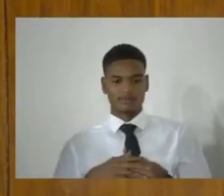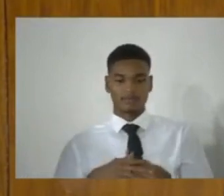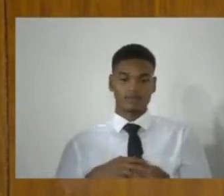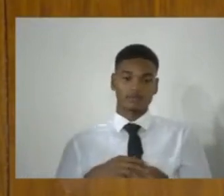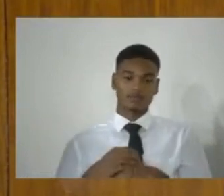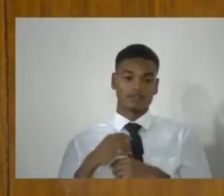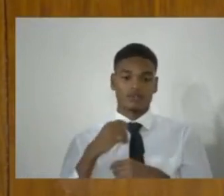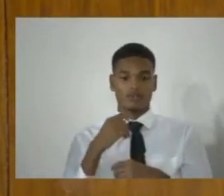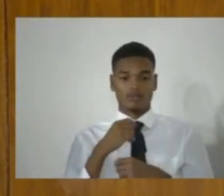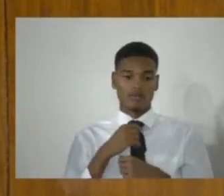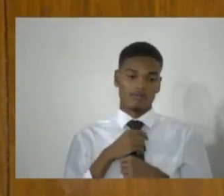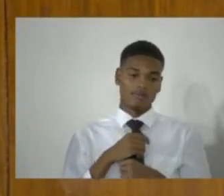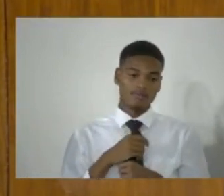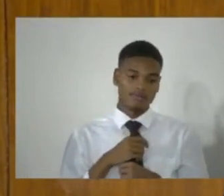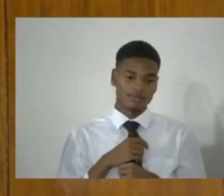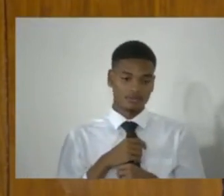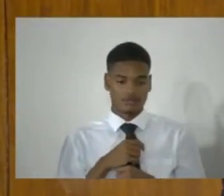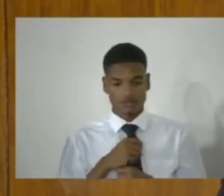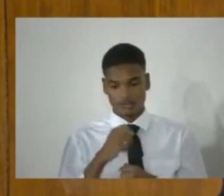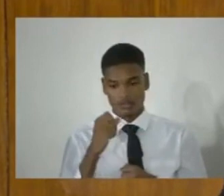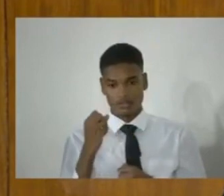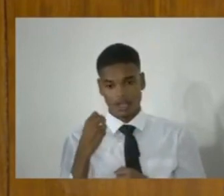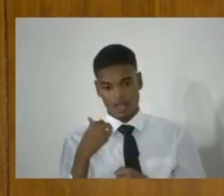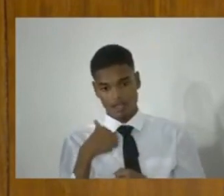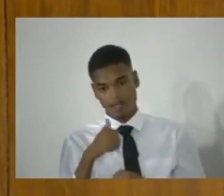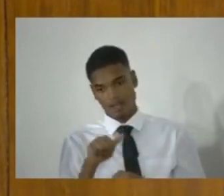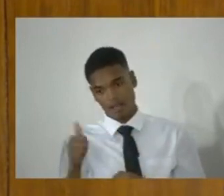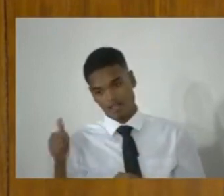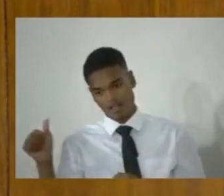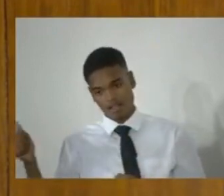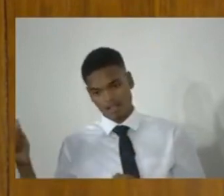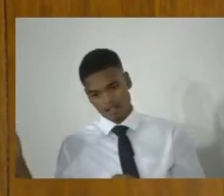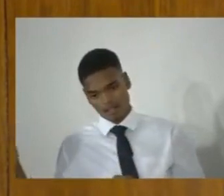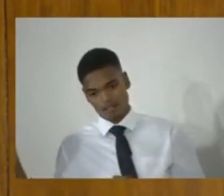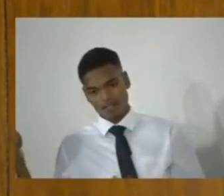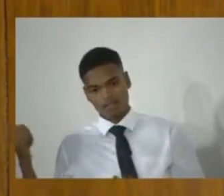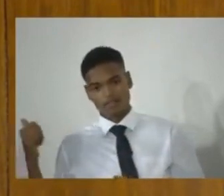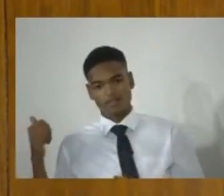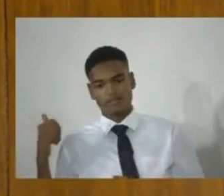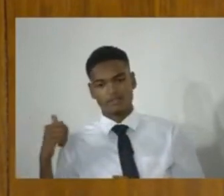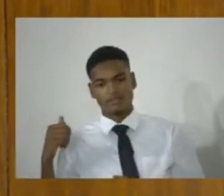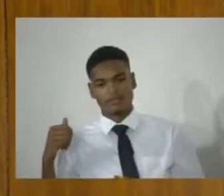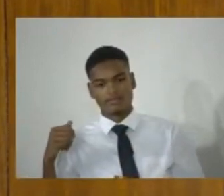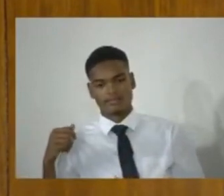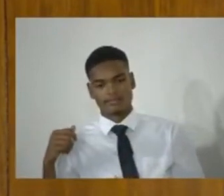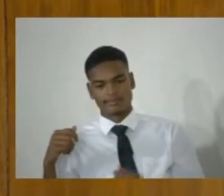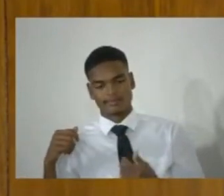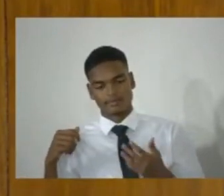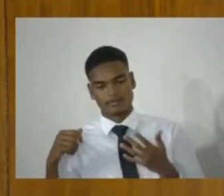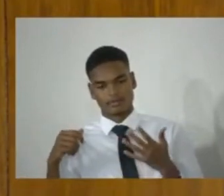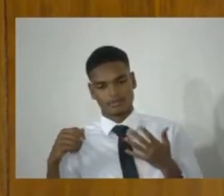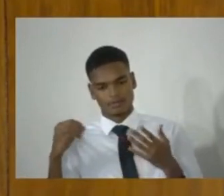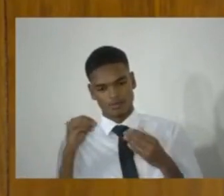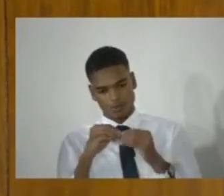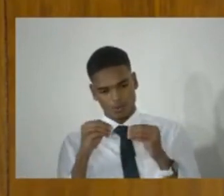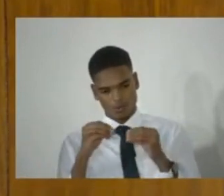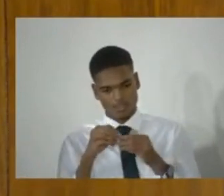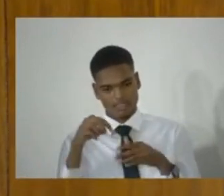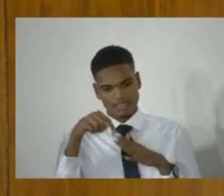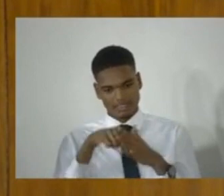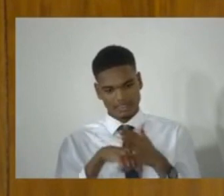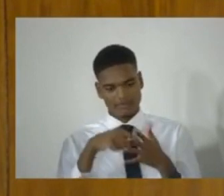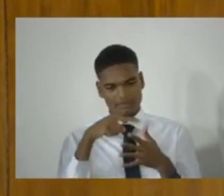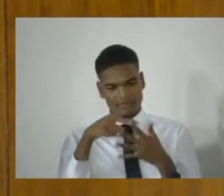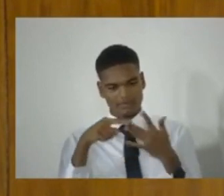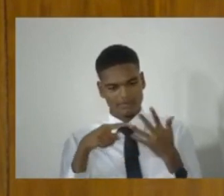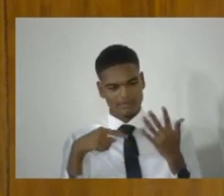more troubling aspects of this legislation. But, as I've said, I believe